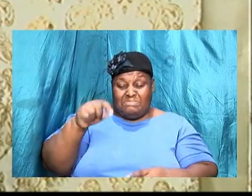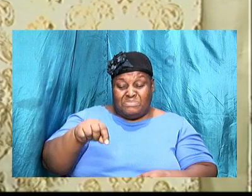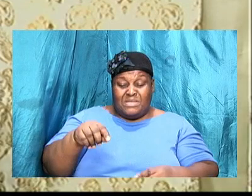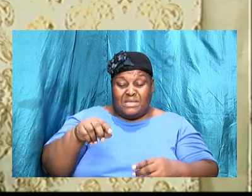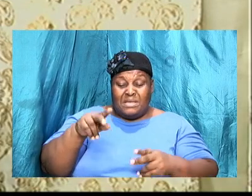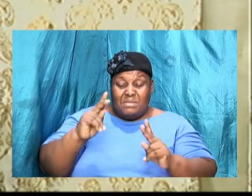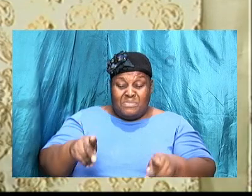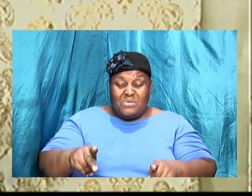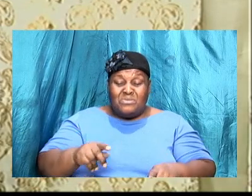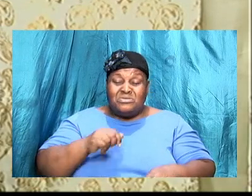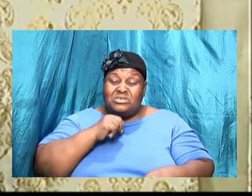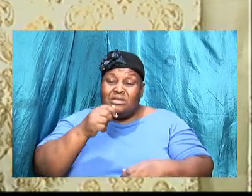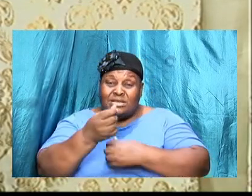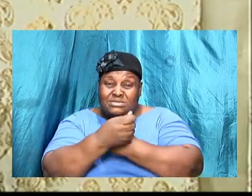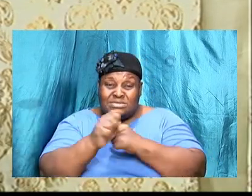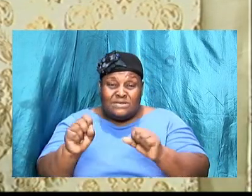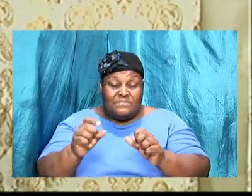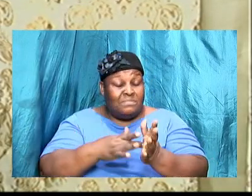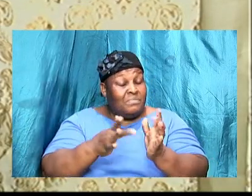The Bible don't tell you.